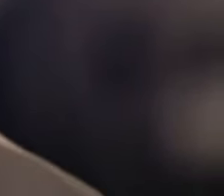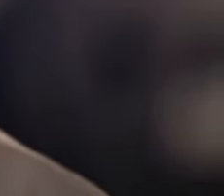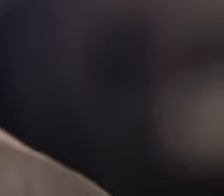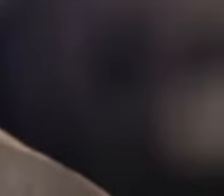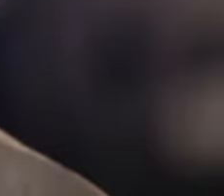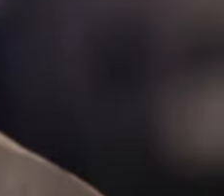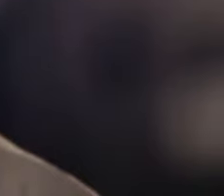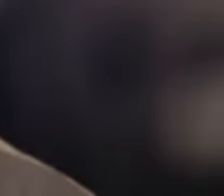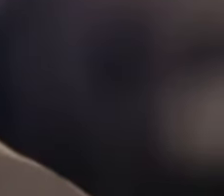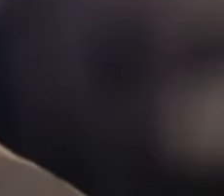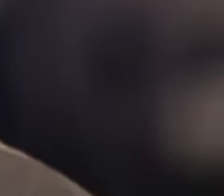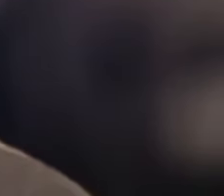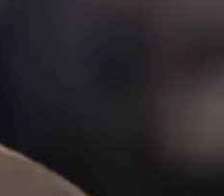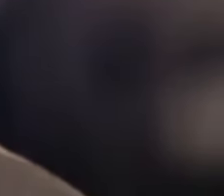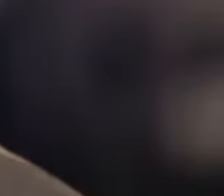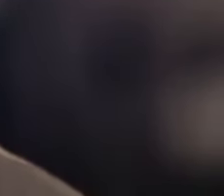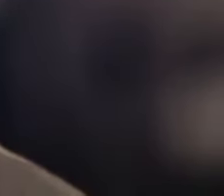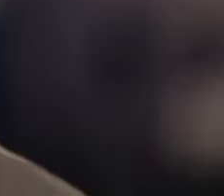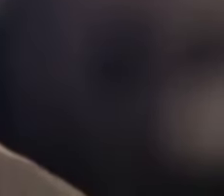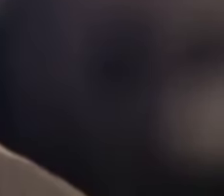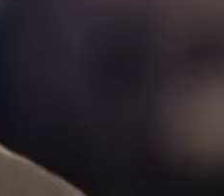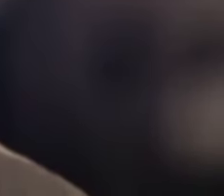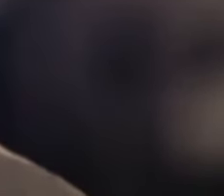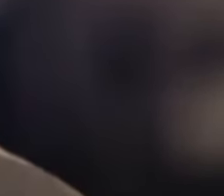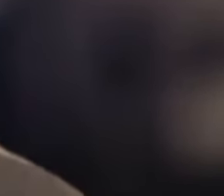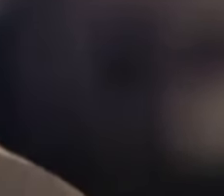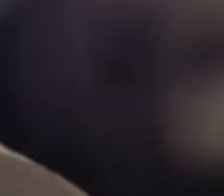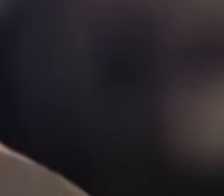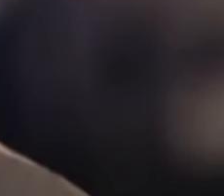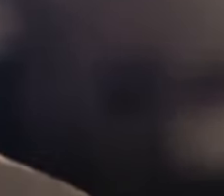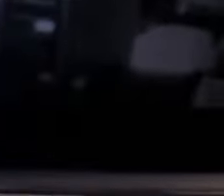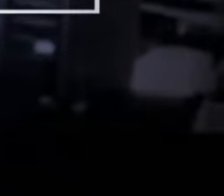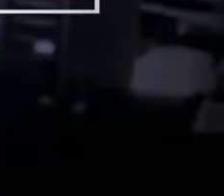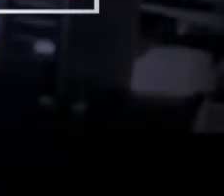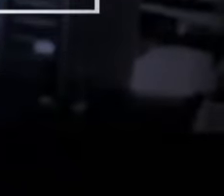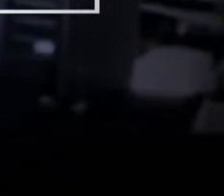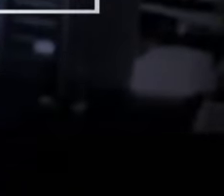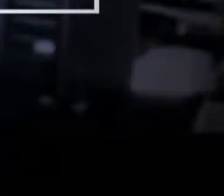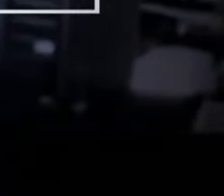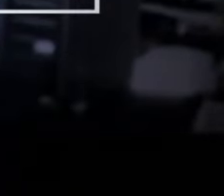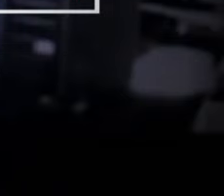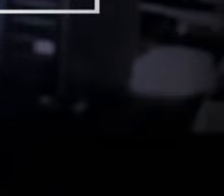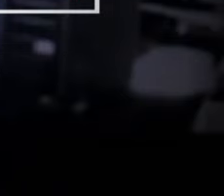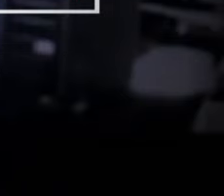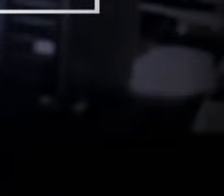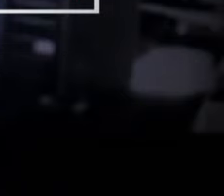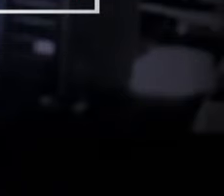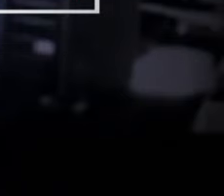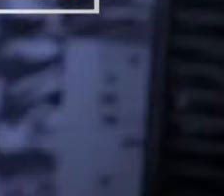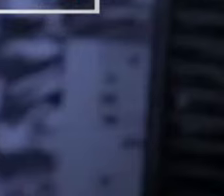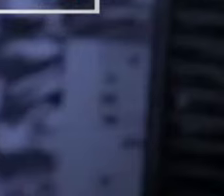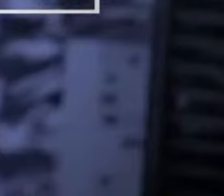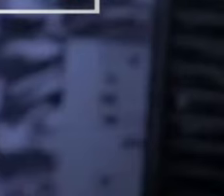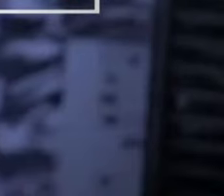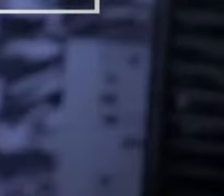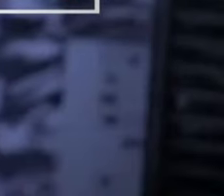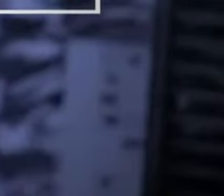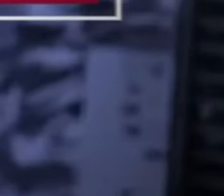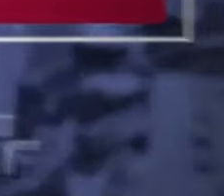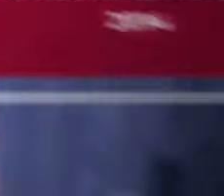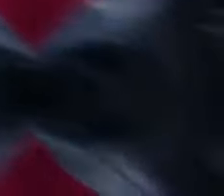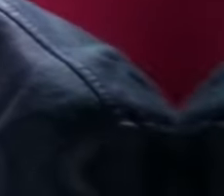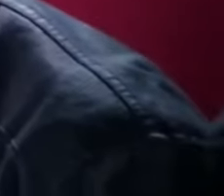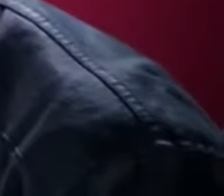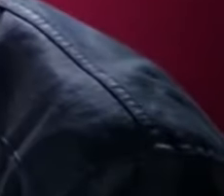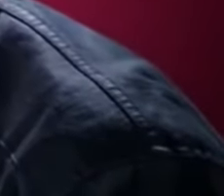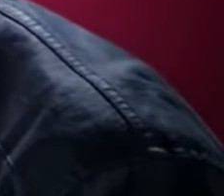configuration contribute to change the social composition of Brazil and make a new middle class come up? And we